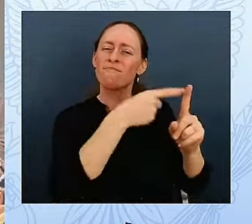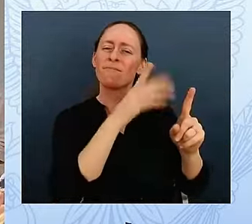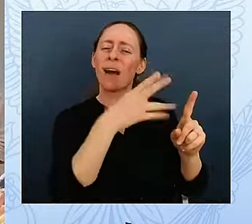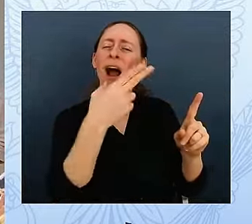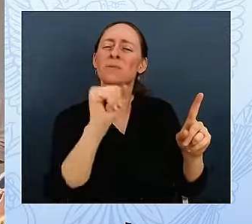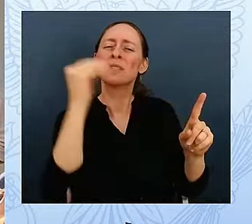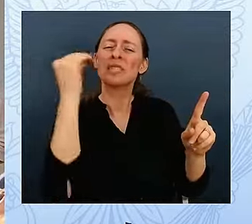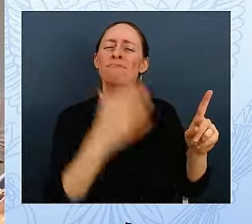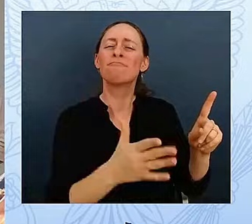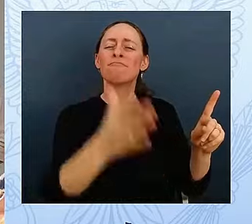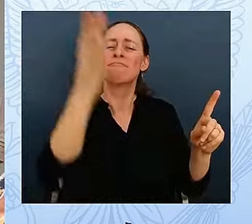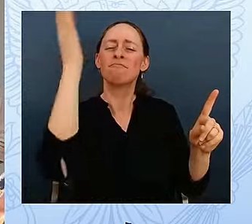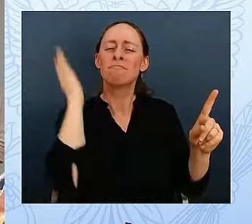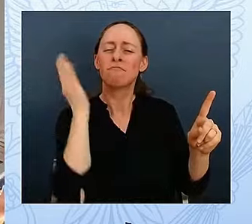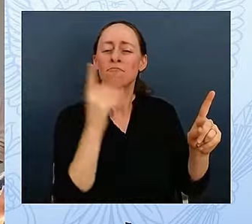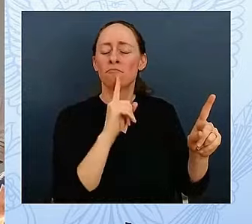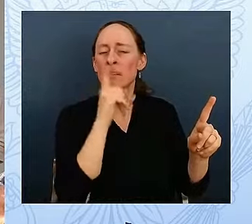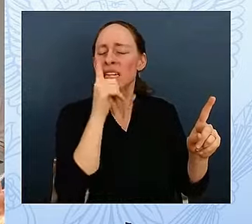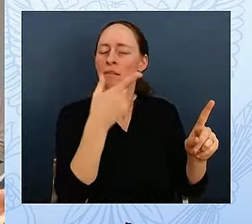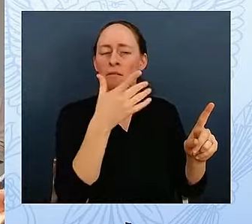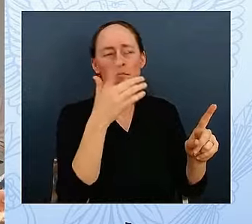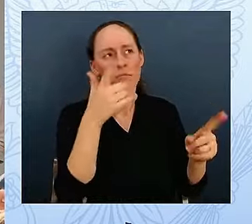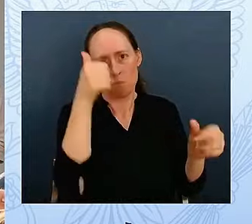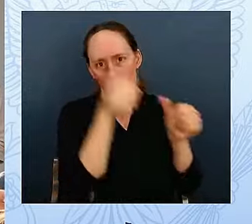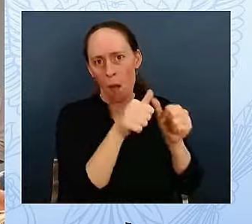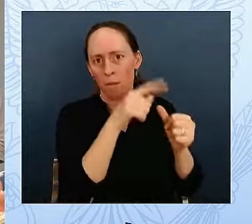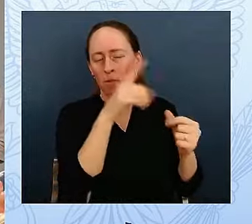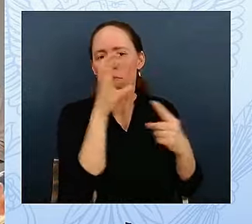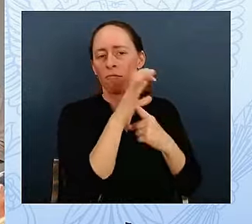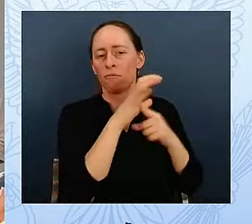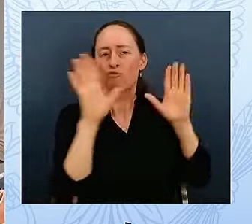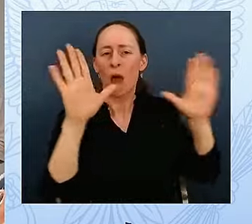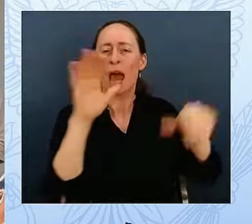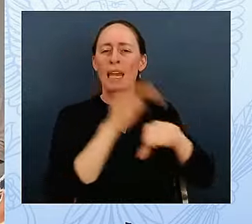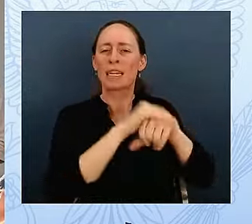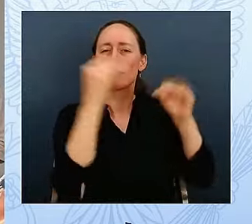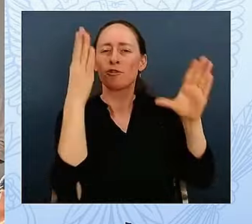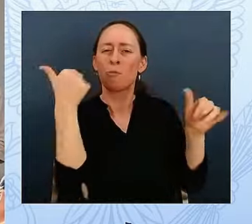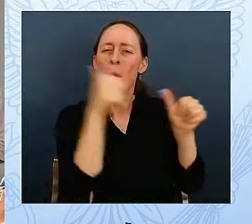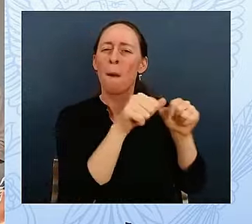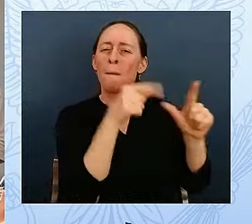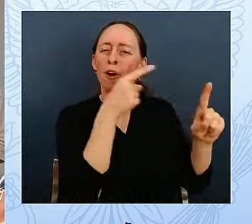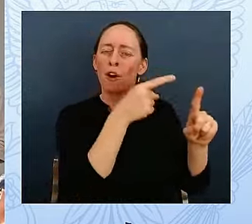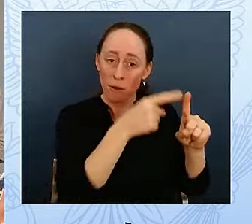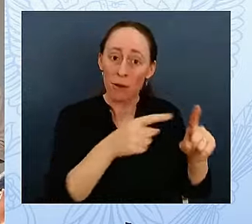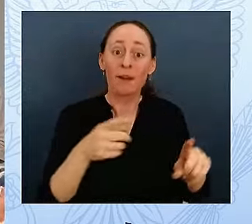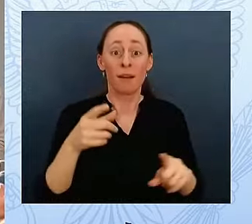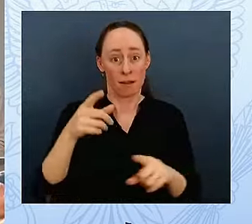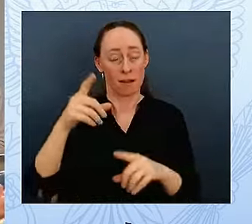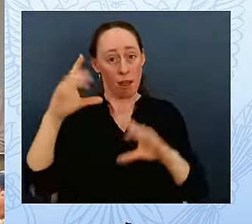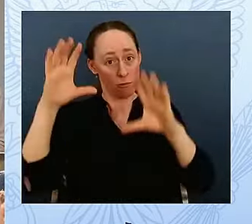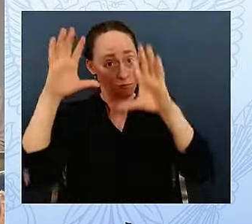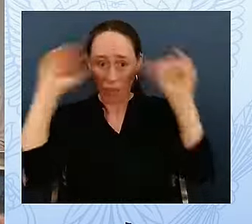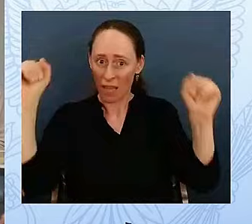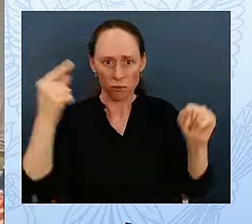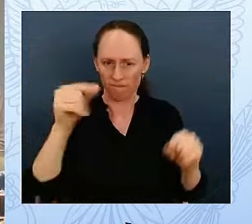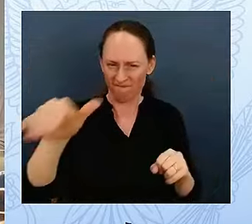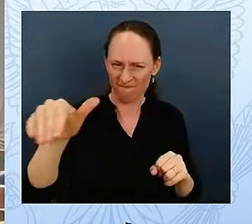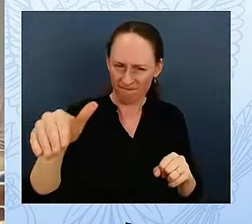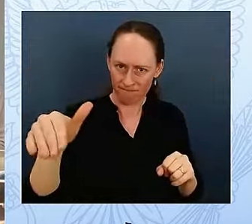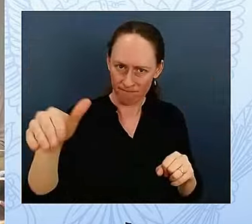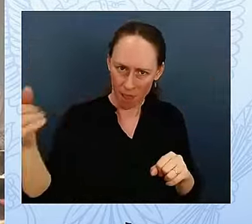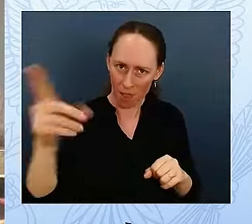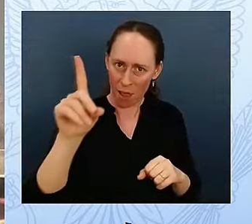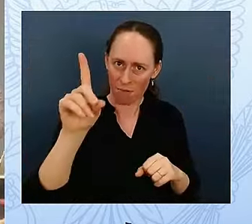Wisconsin. In the end, President Bartlett calls Donna into the Oval Office. Charlie has Mrs.